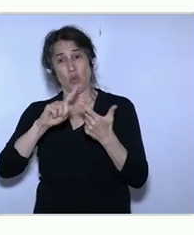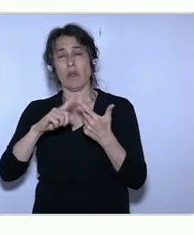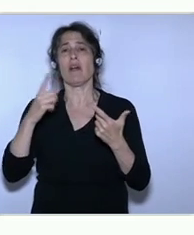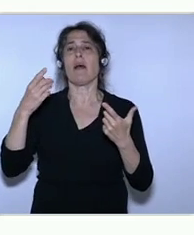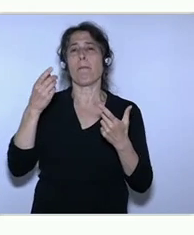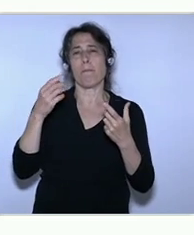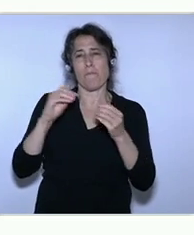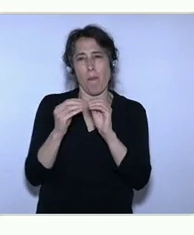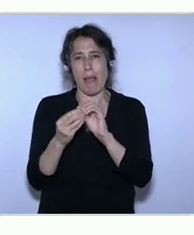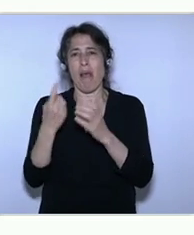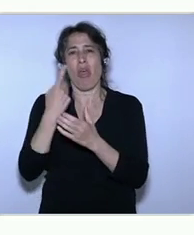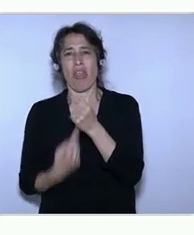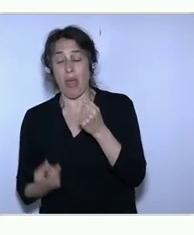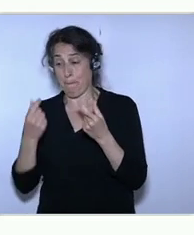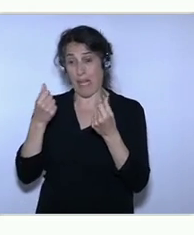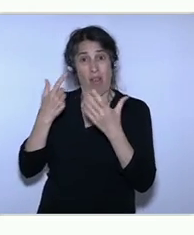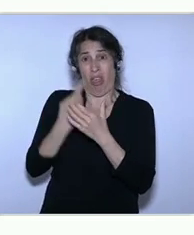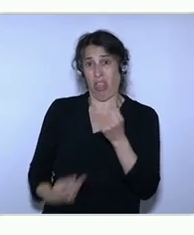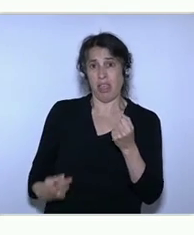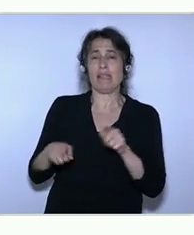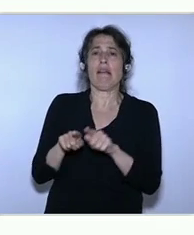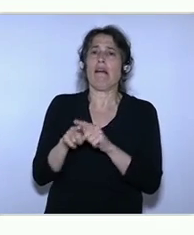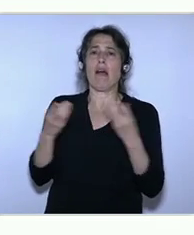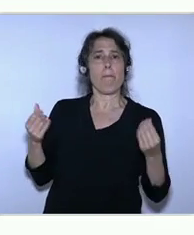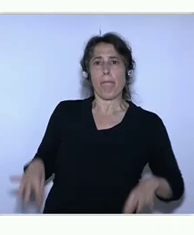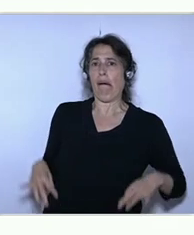And we don't want to put them off trying. Absolutely. OK.